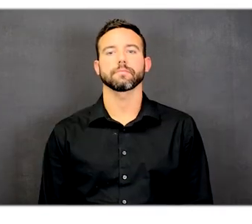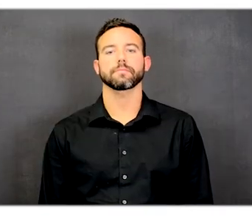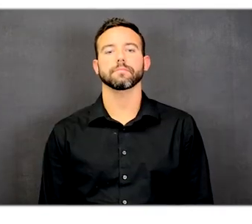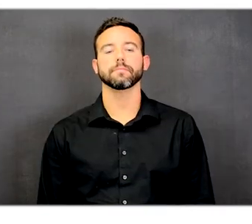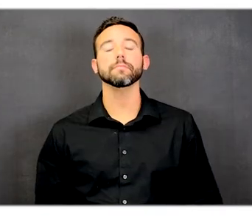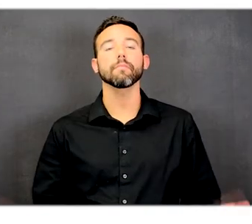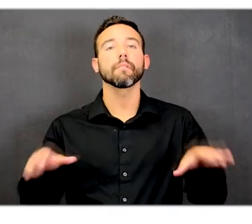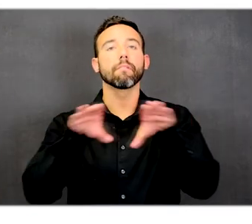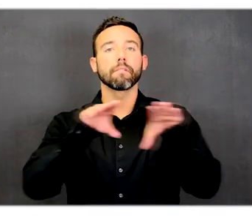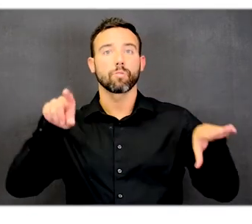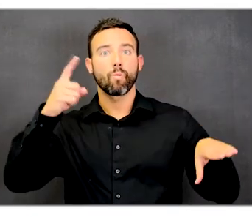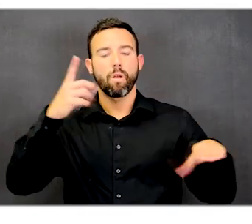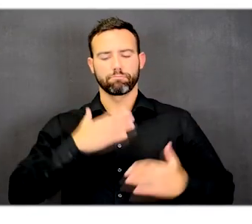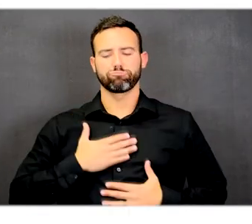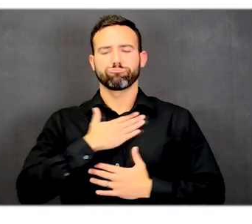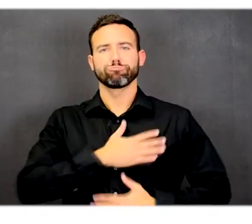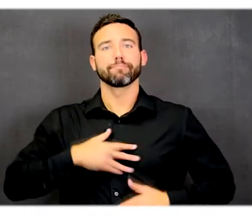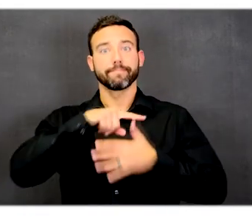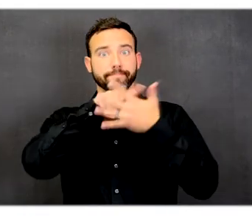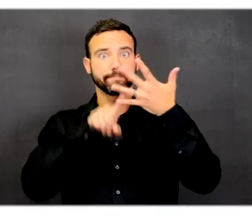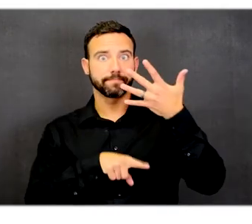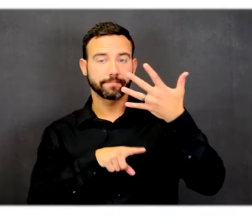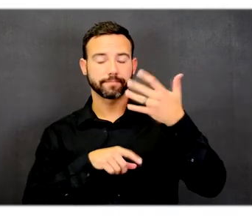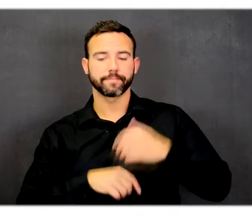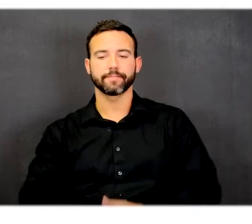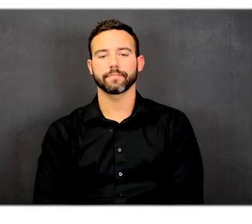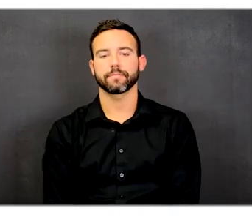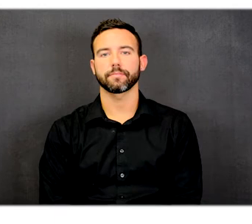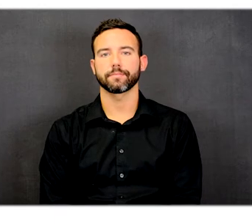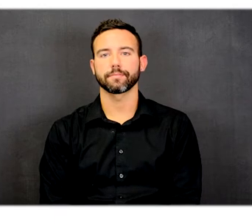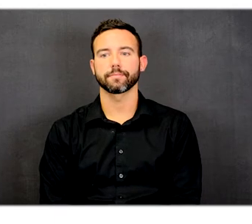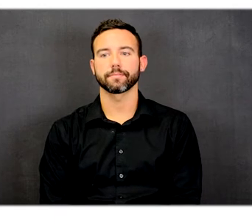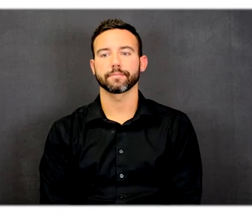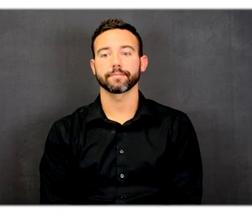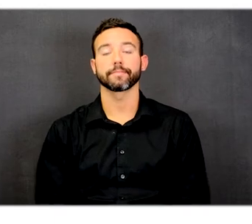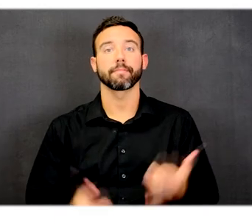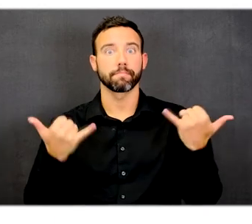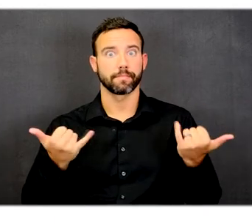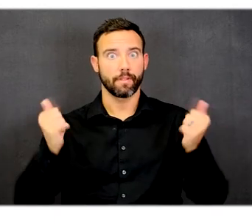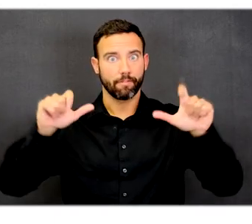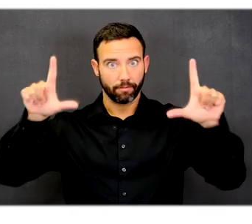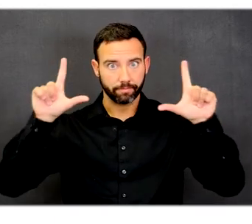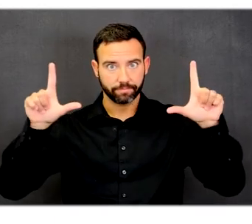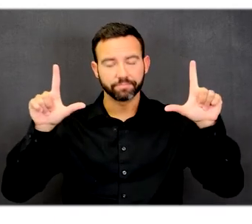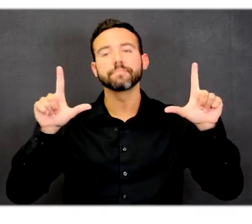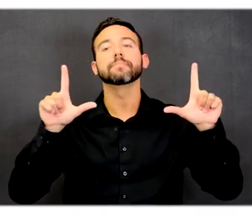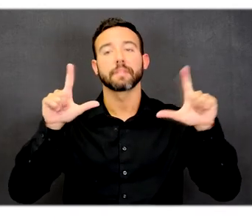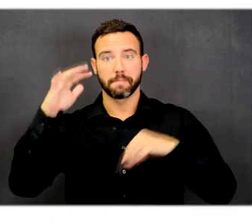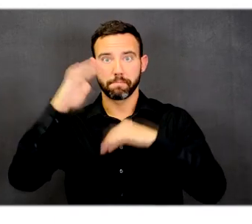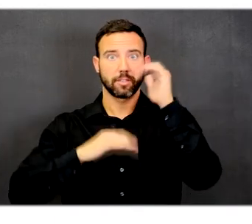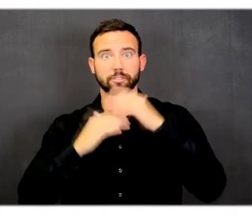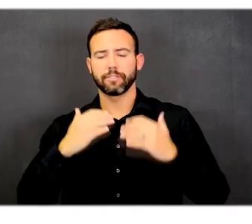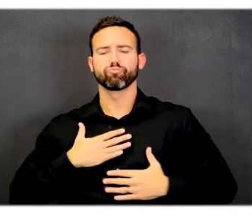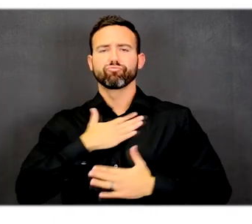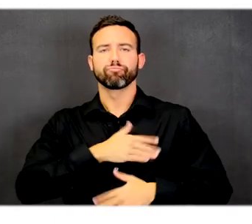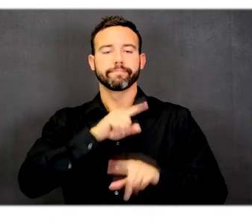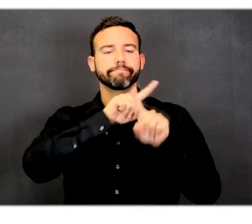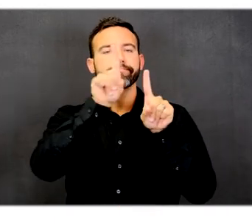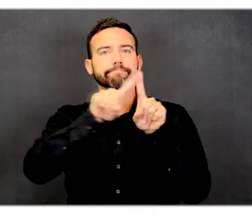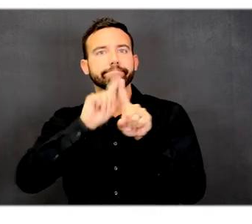Level 1 amenities. In the next slide, various amenities throughout the building are shown.